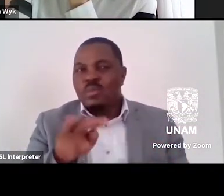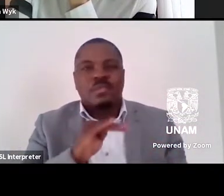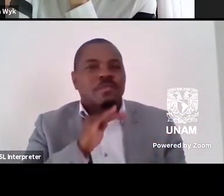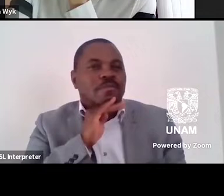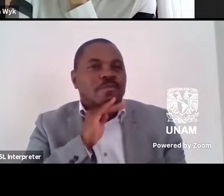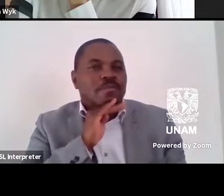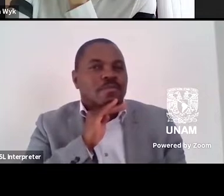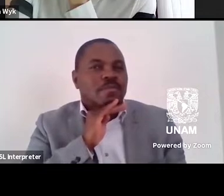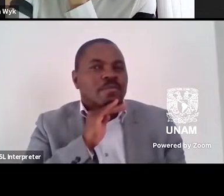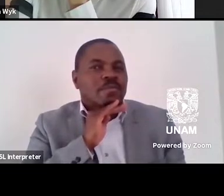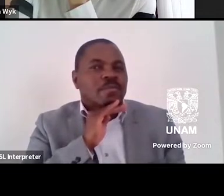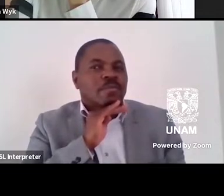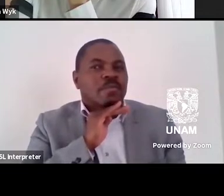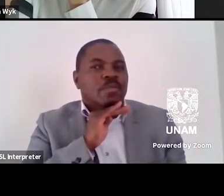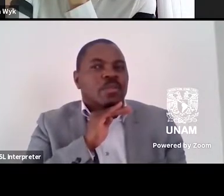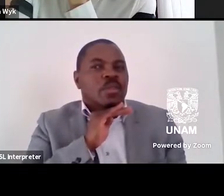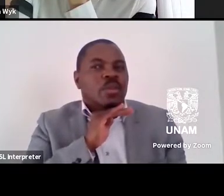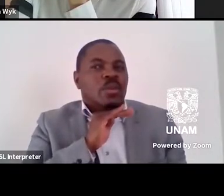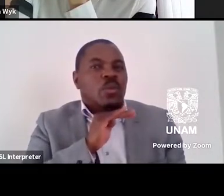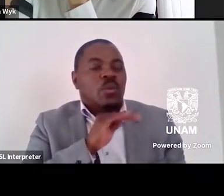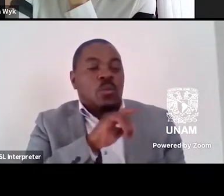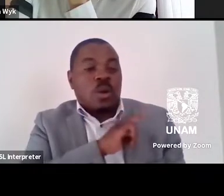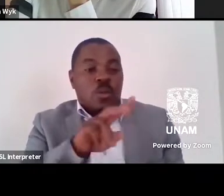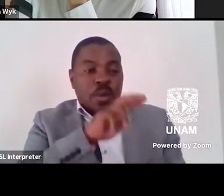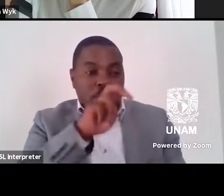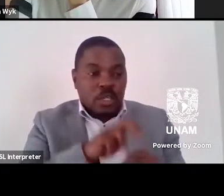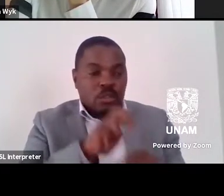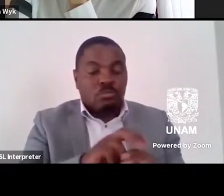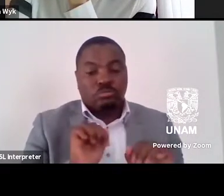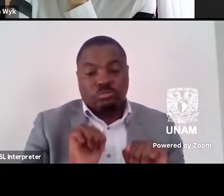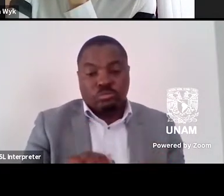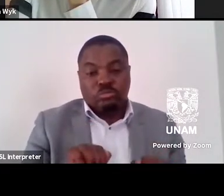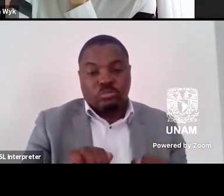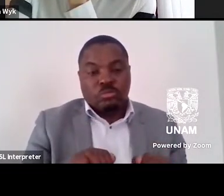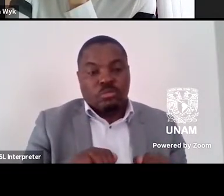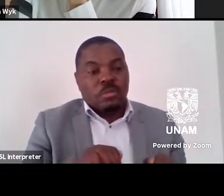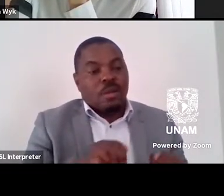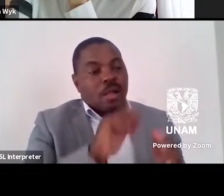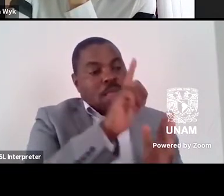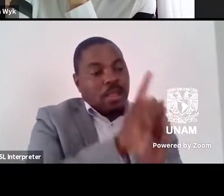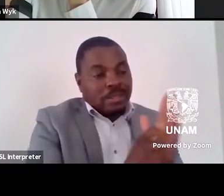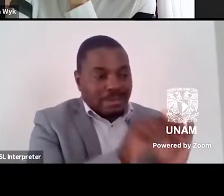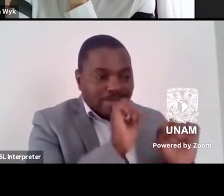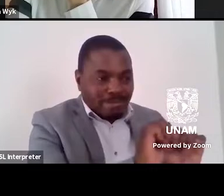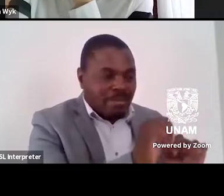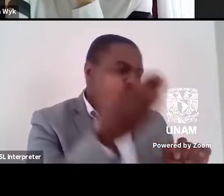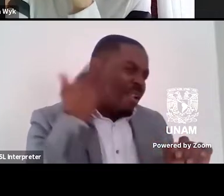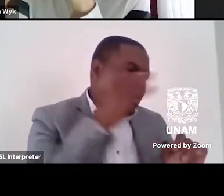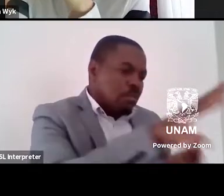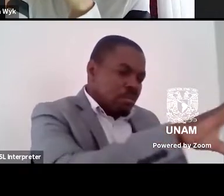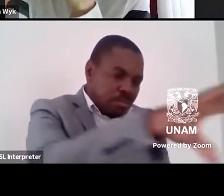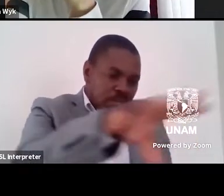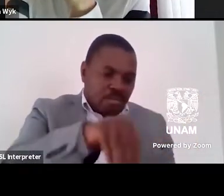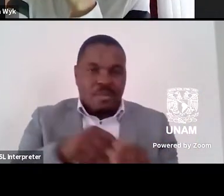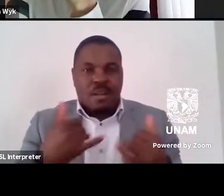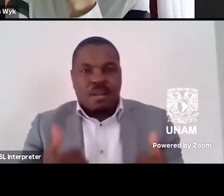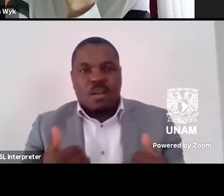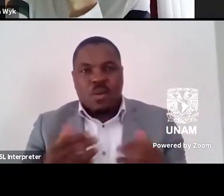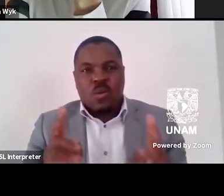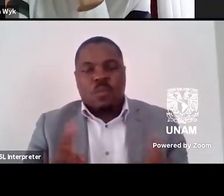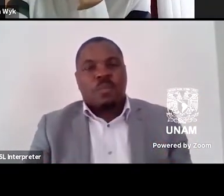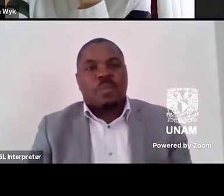or in terms of integrating indigenous literature into the mainstream. Authors like Hubert Matiuwa,